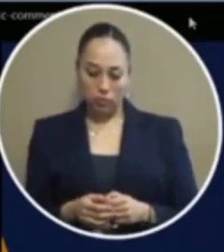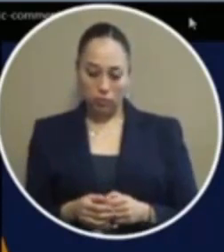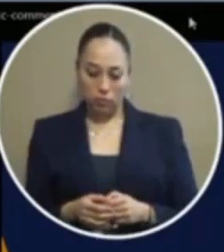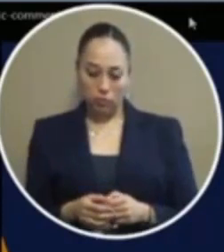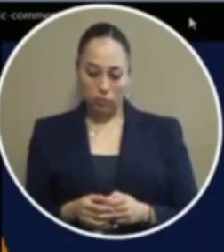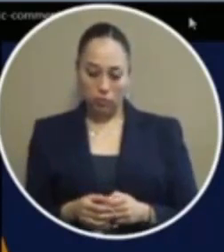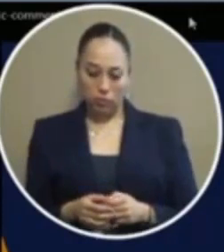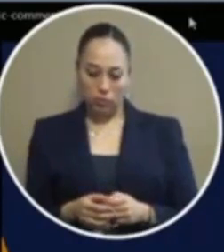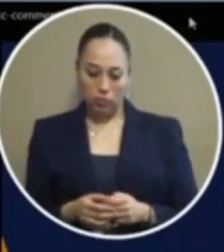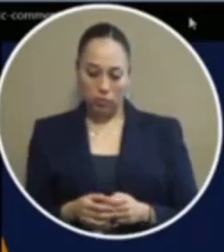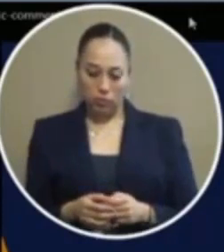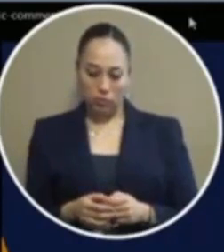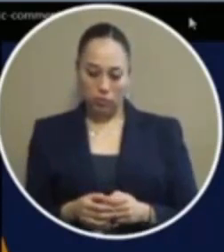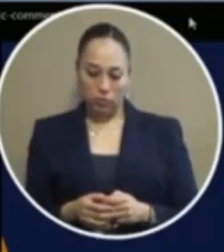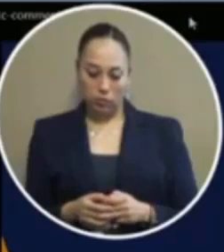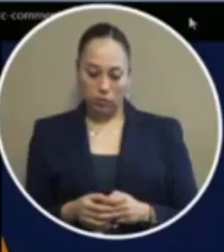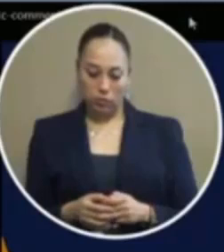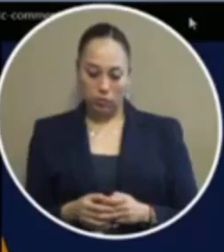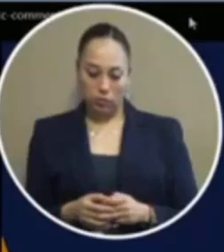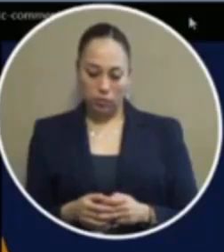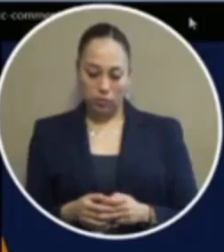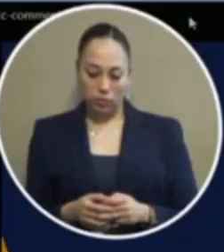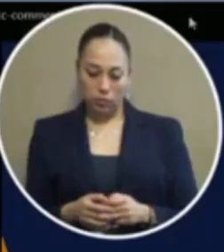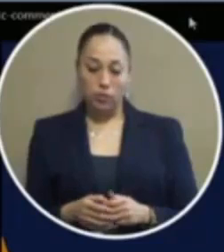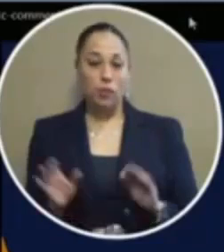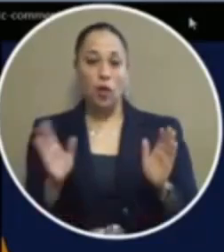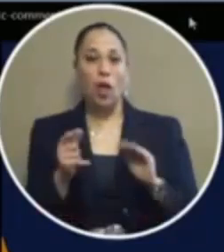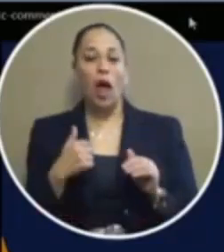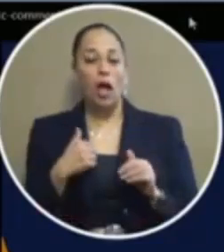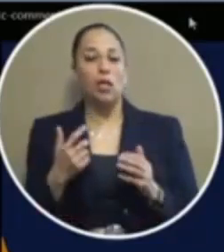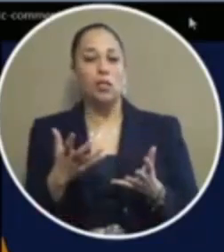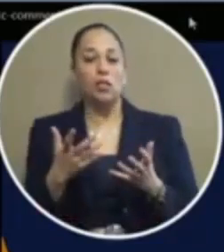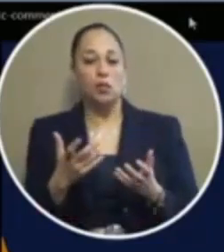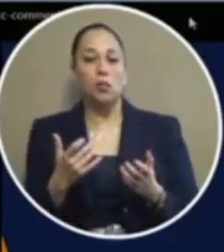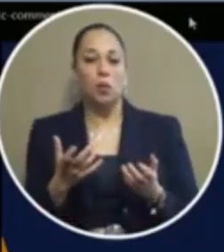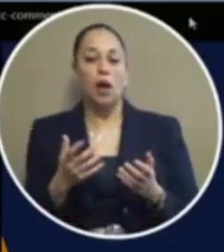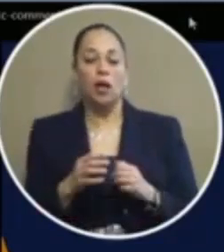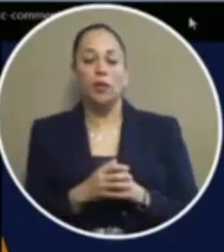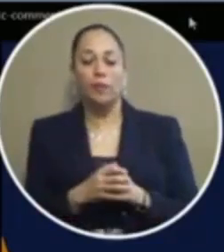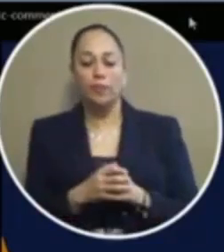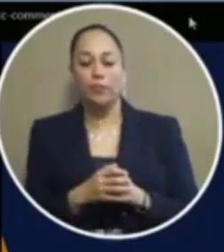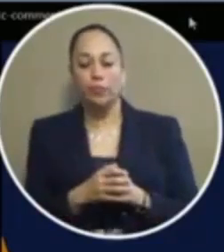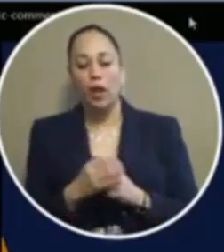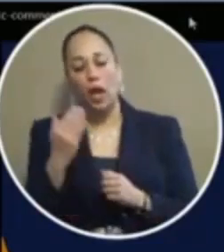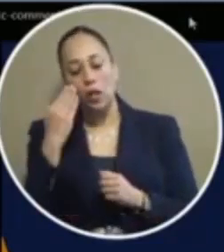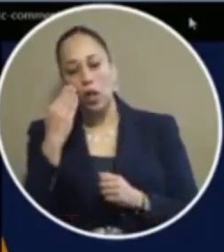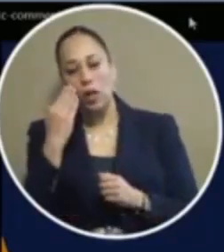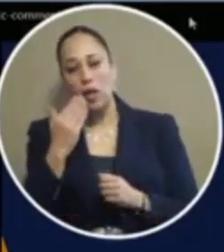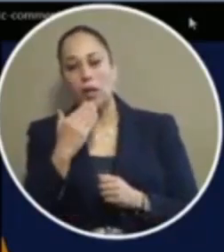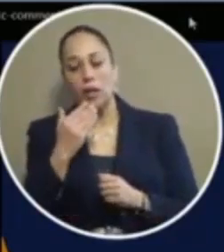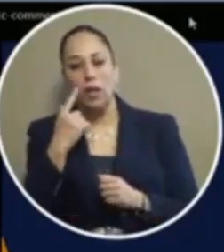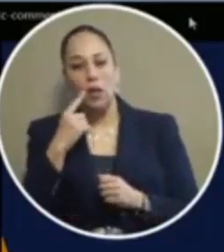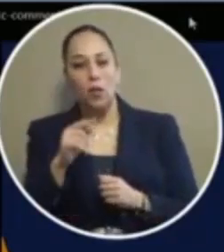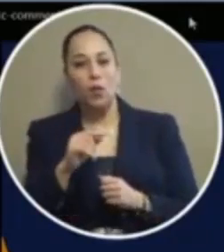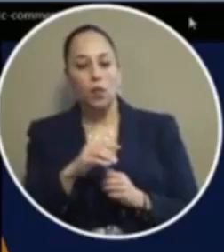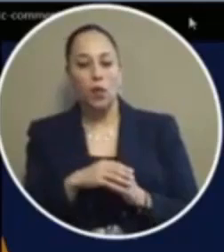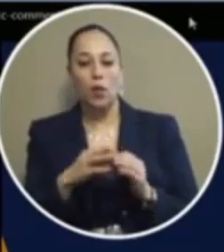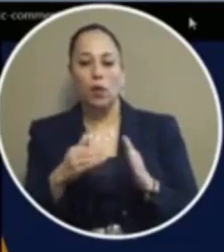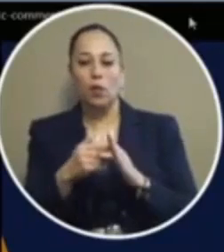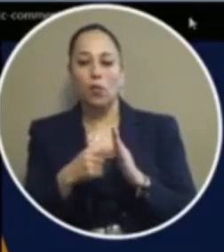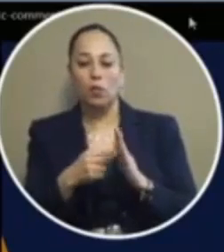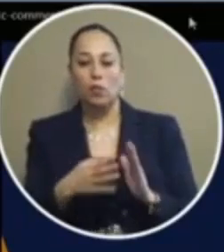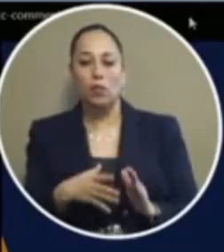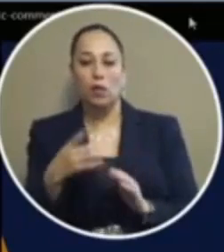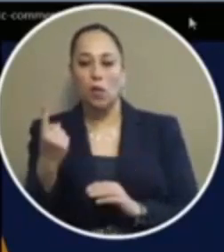good afternoon hello um i just want to go ahead and take my time to really uh i know just thank uh peter schwarzwein district one